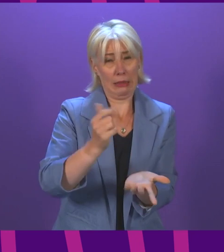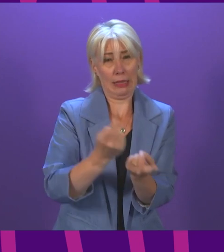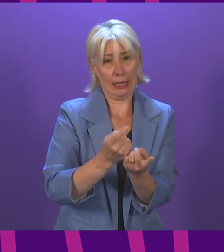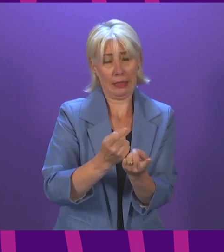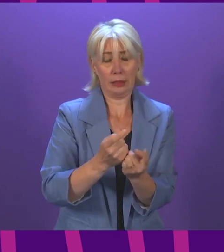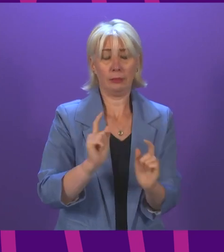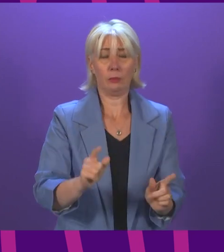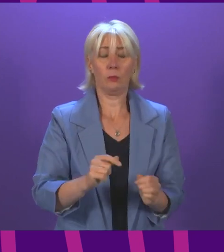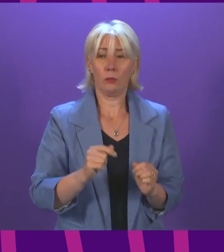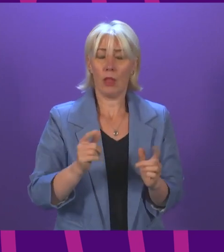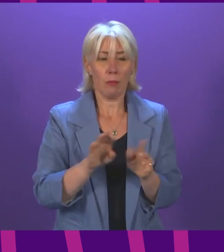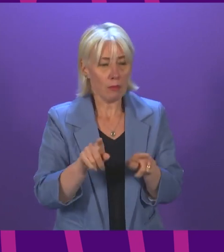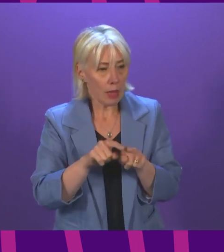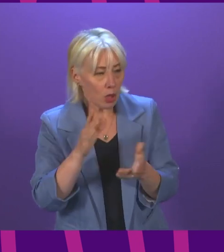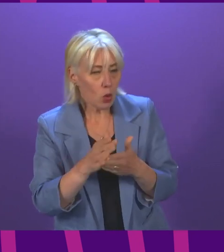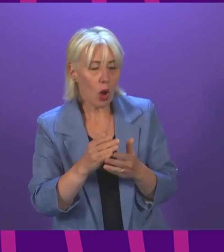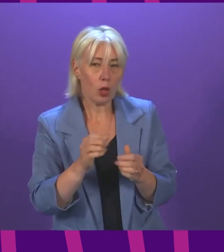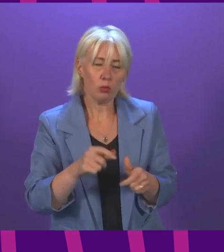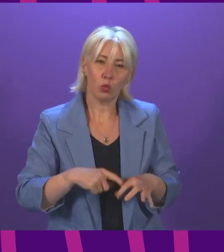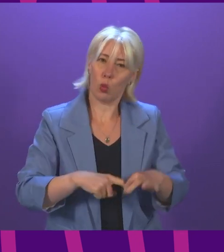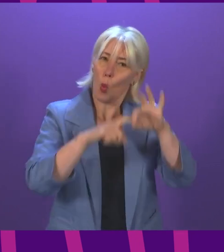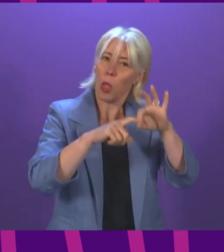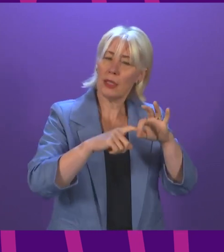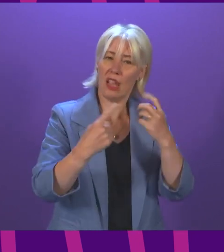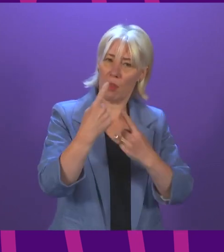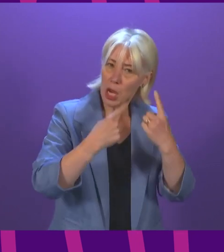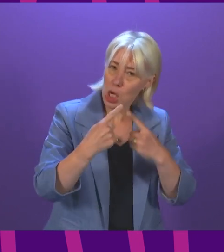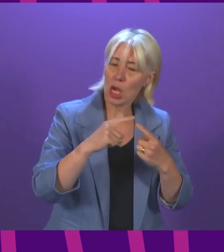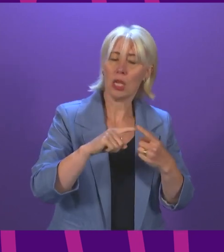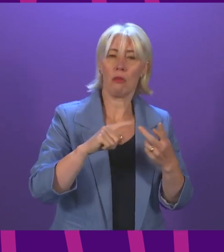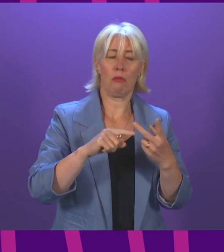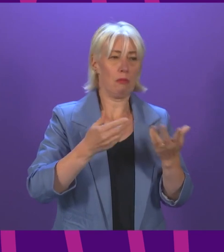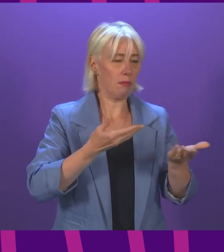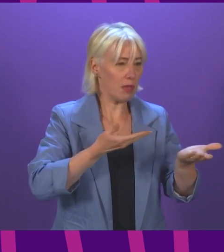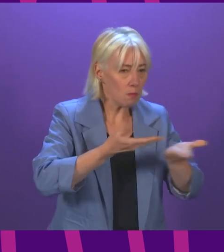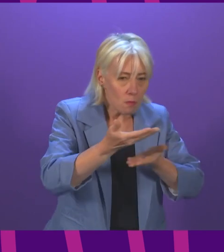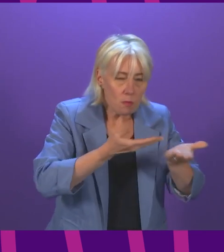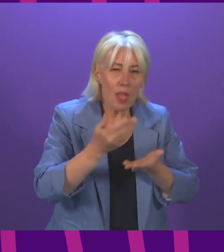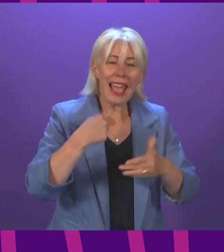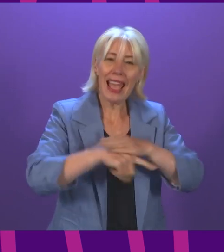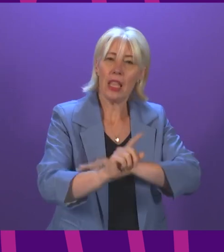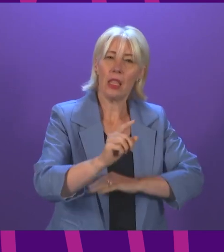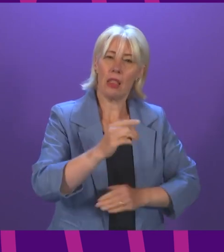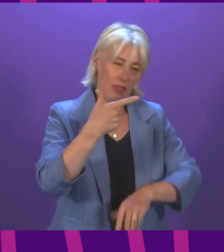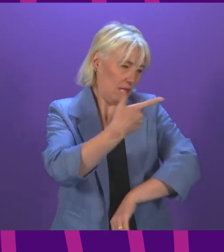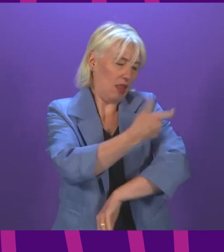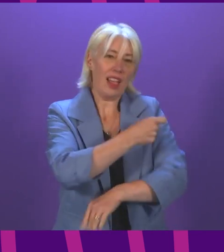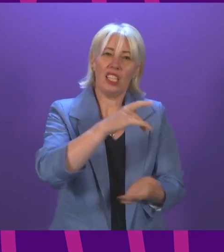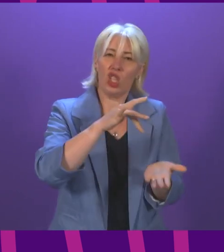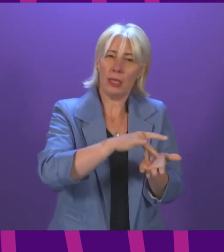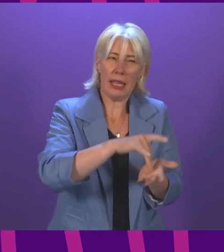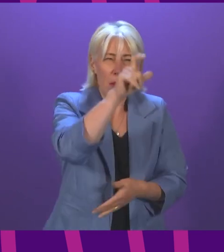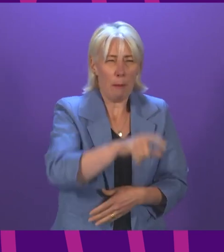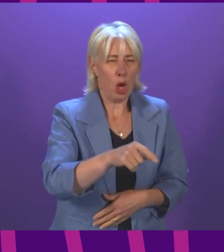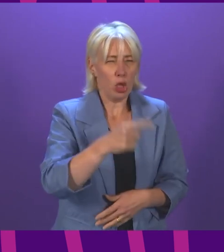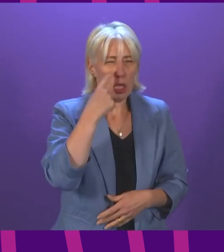is being placed on access to quality information, supported by discussions at vaccination centres to address any questions or concerns